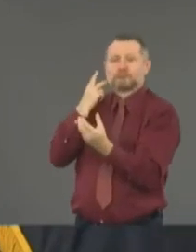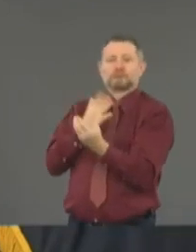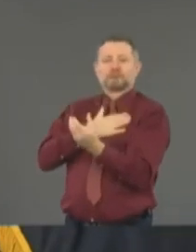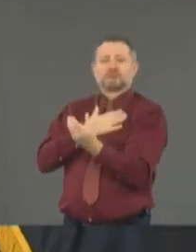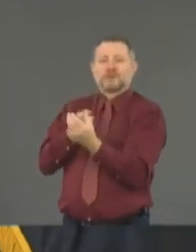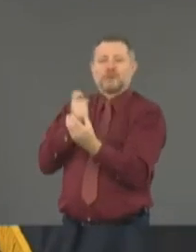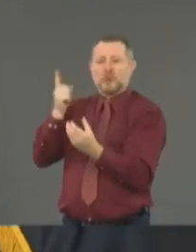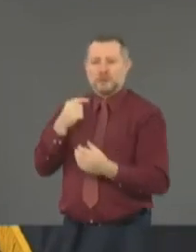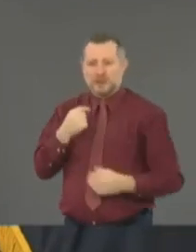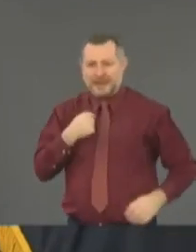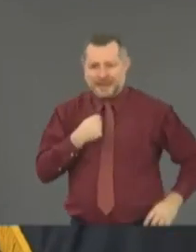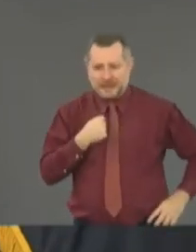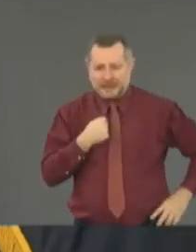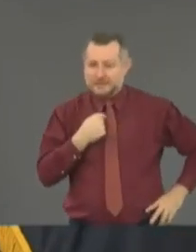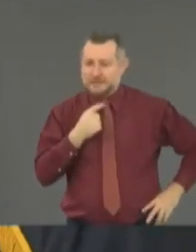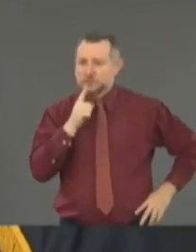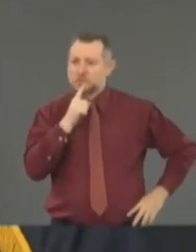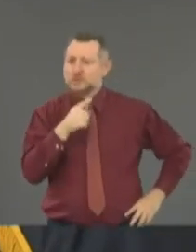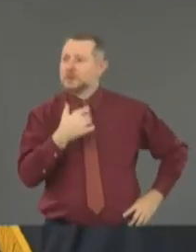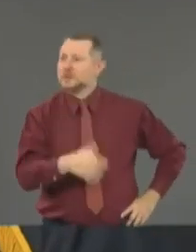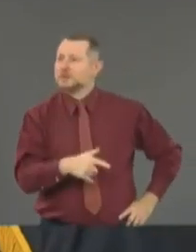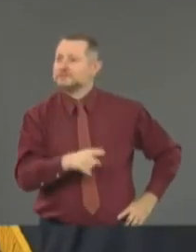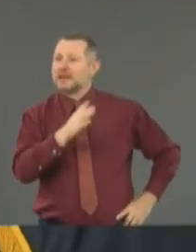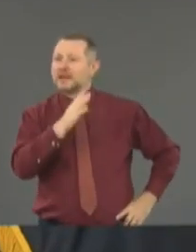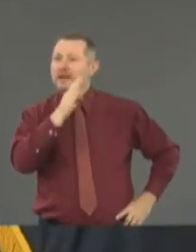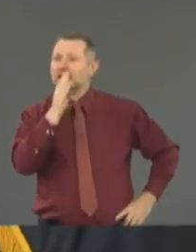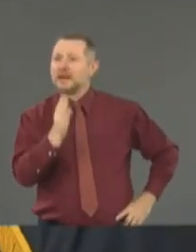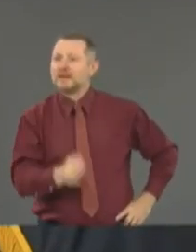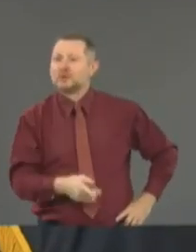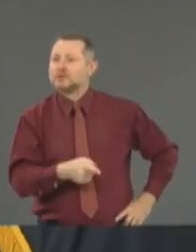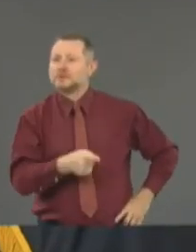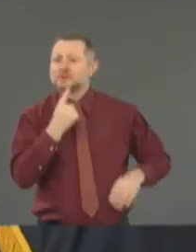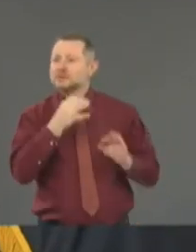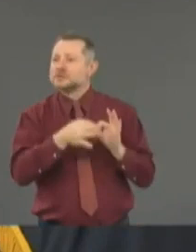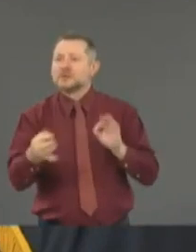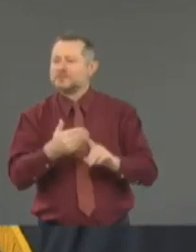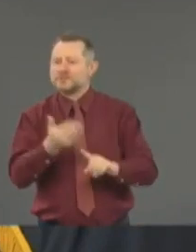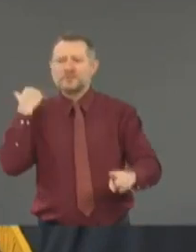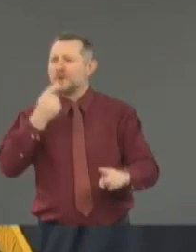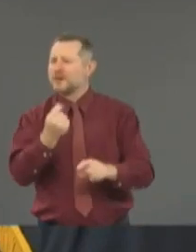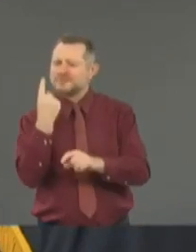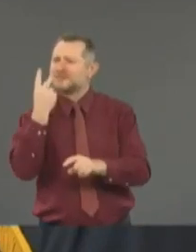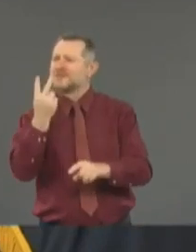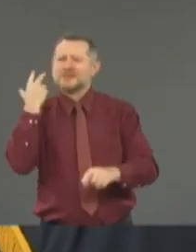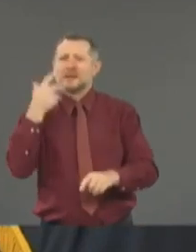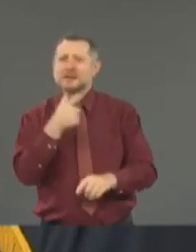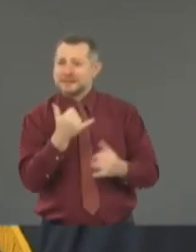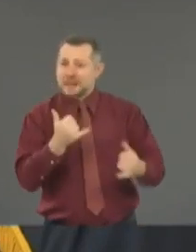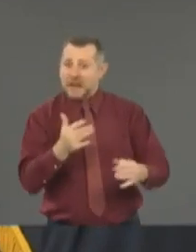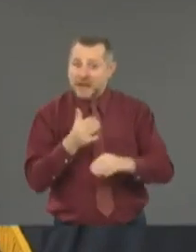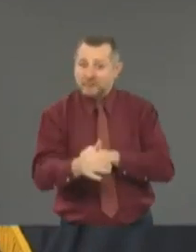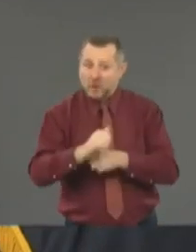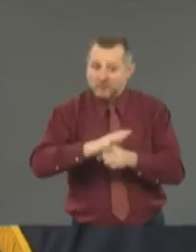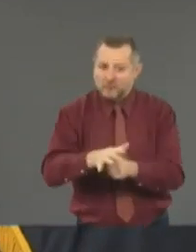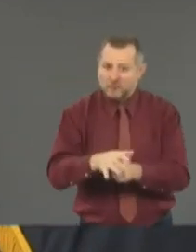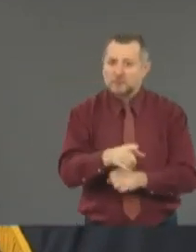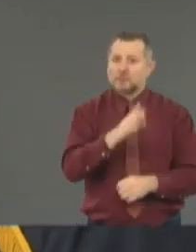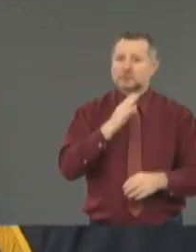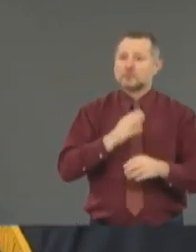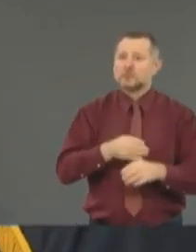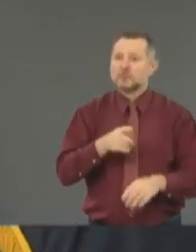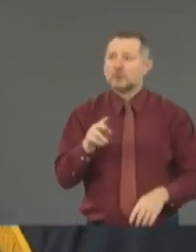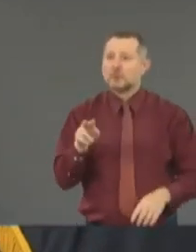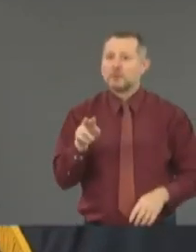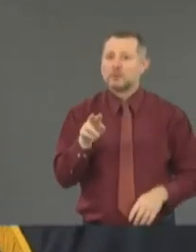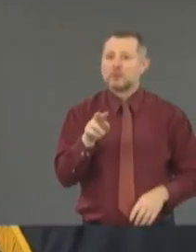She would not have said that at any other time but for this. I think it's changed all of us. It's given